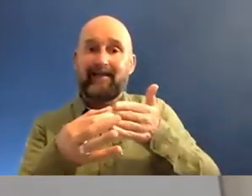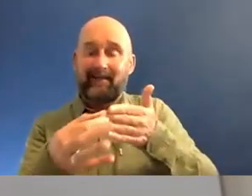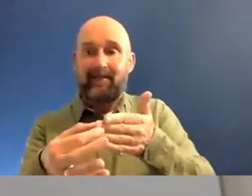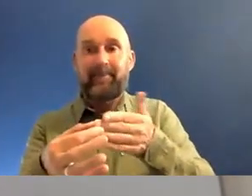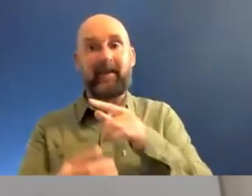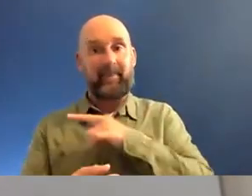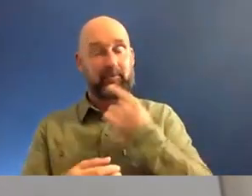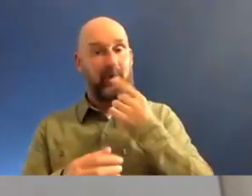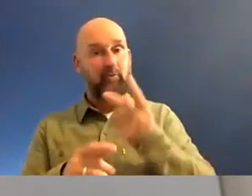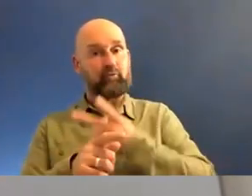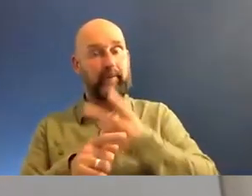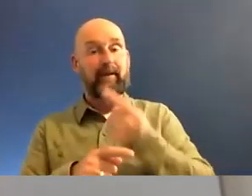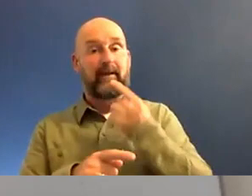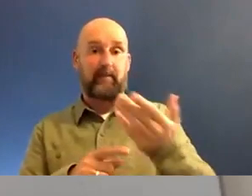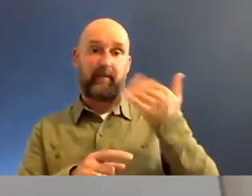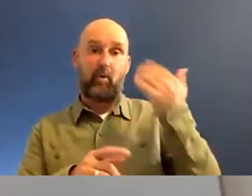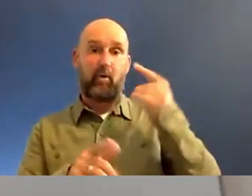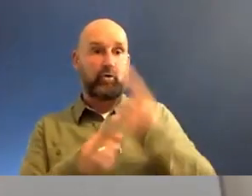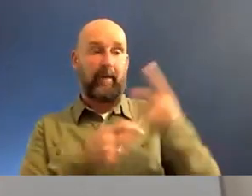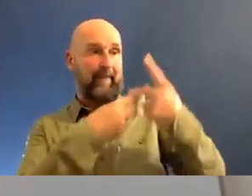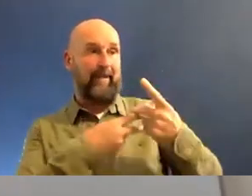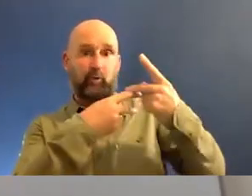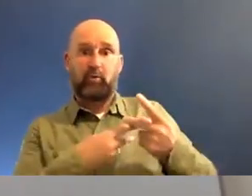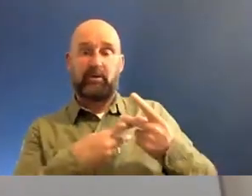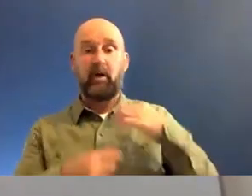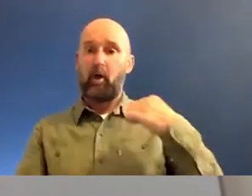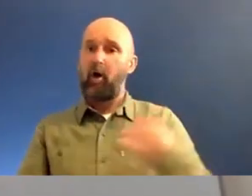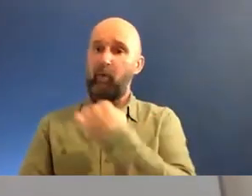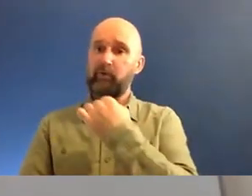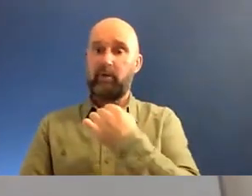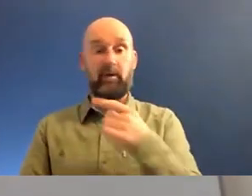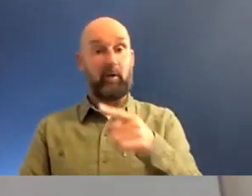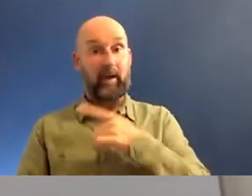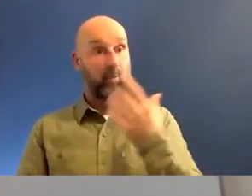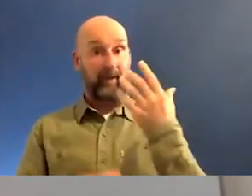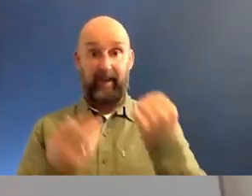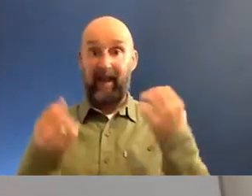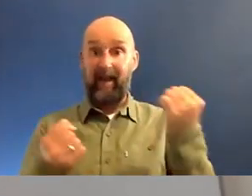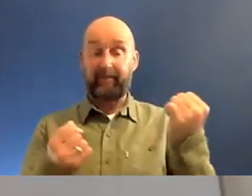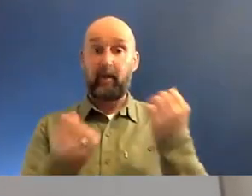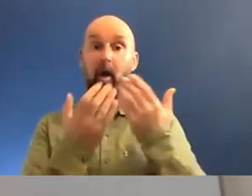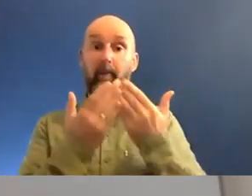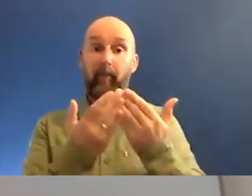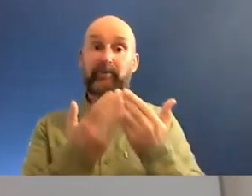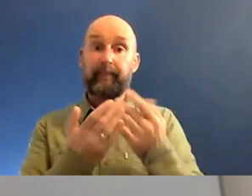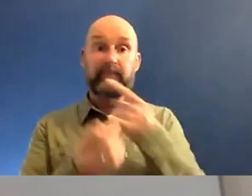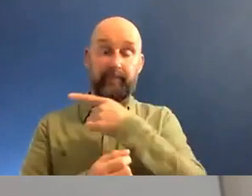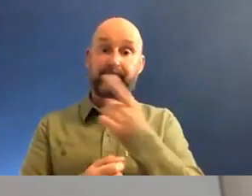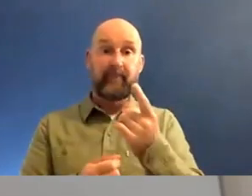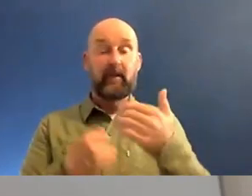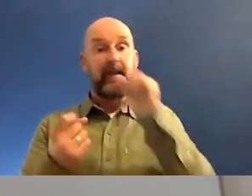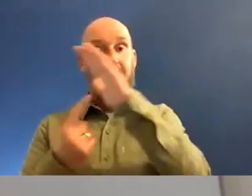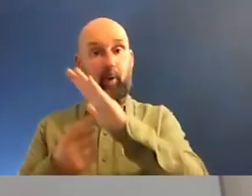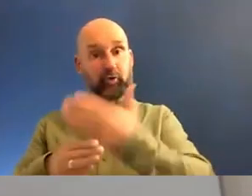I emphasize the conversation around mentors, because unfortunately it isn't that we don't have Muslims in important